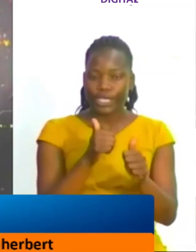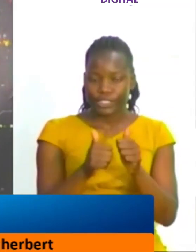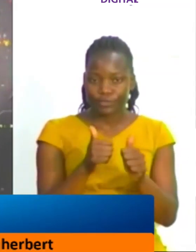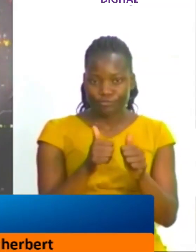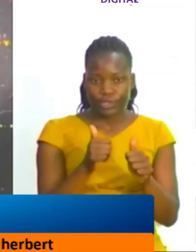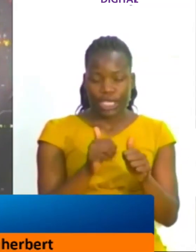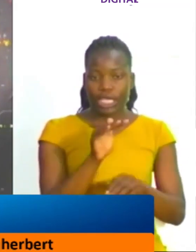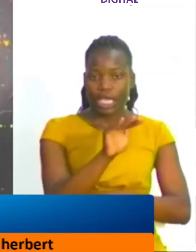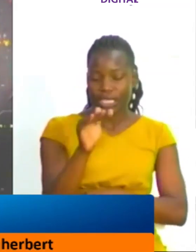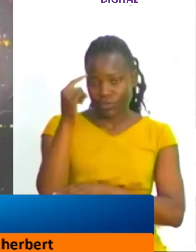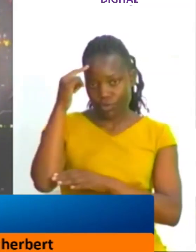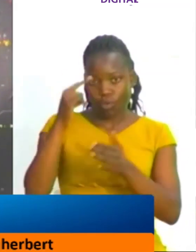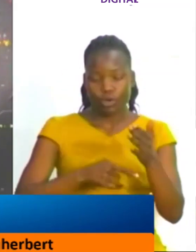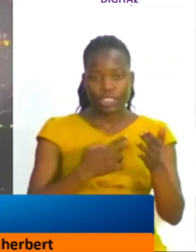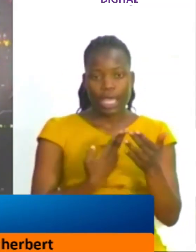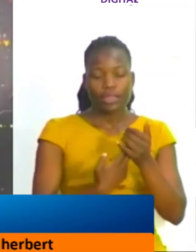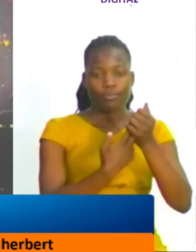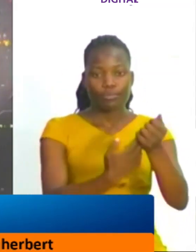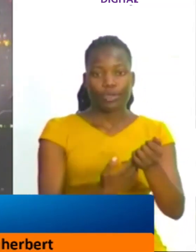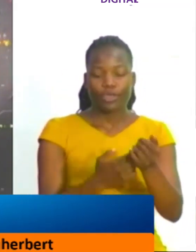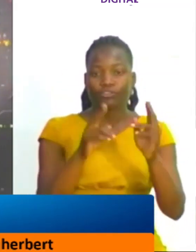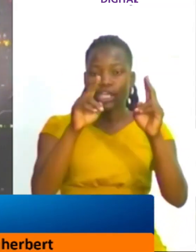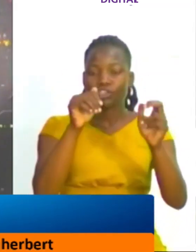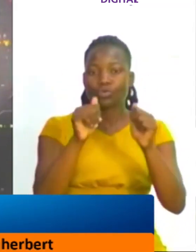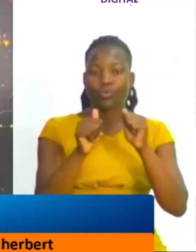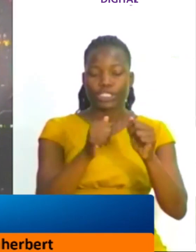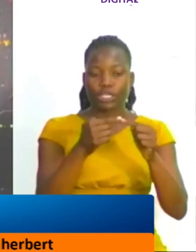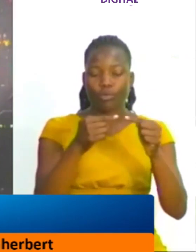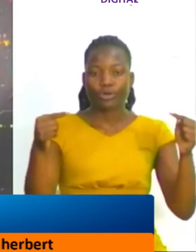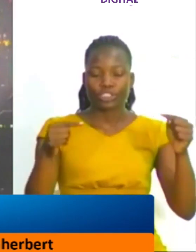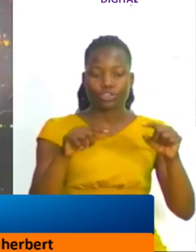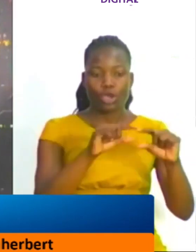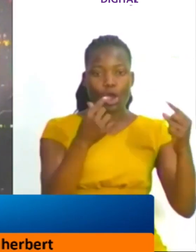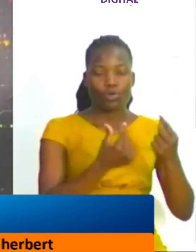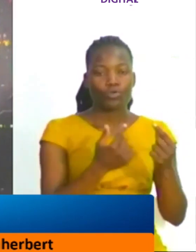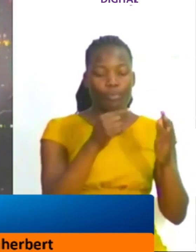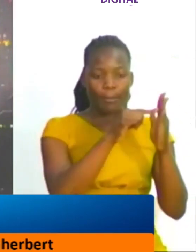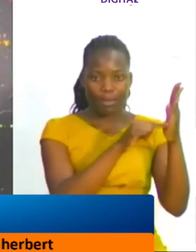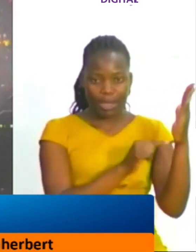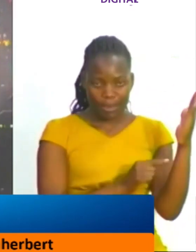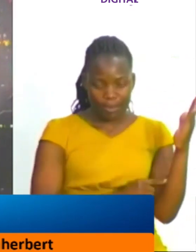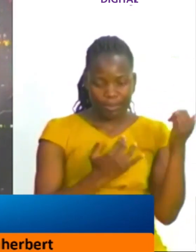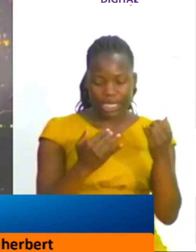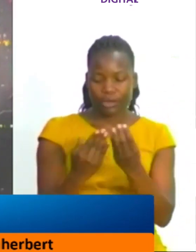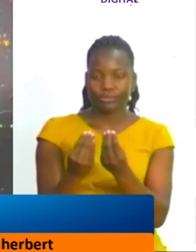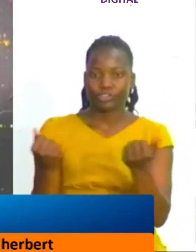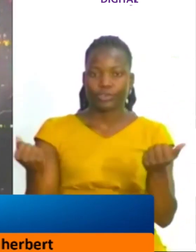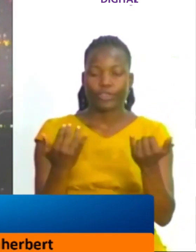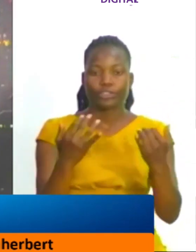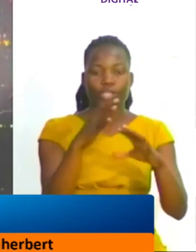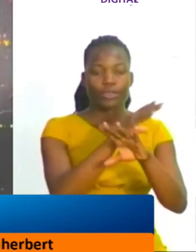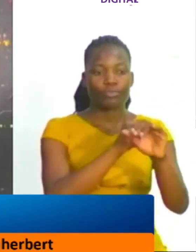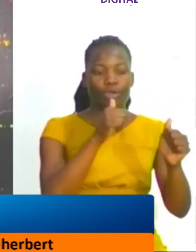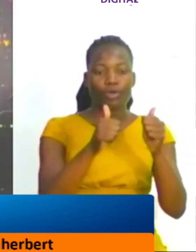call for bipartisan approach to the issues raised by the opposition would be addressed now the president who